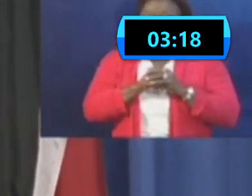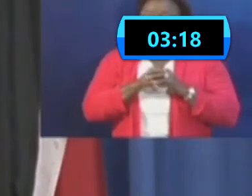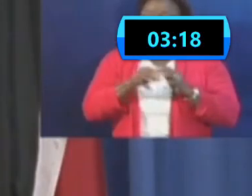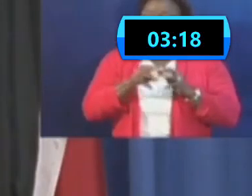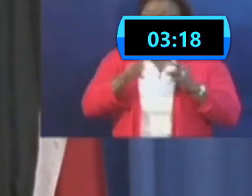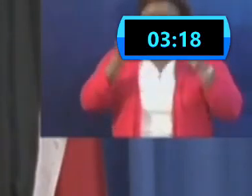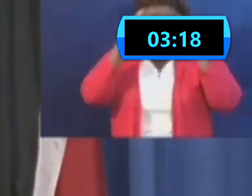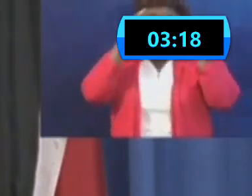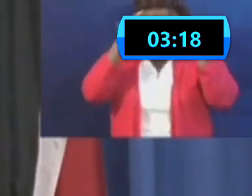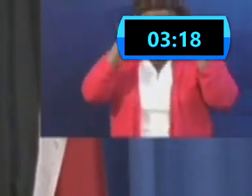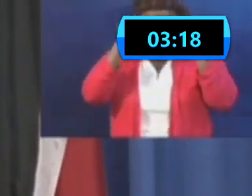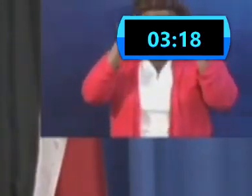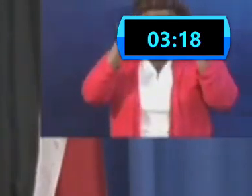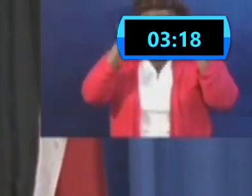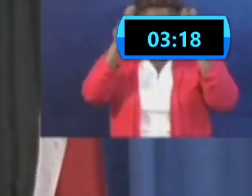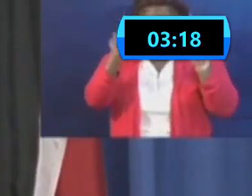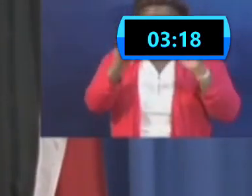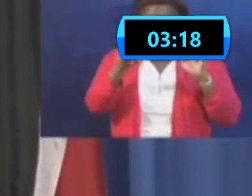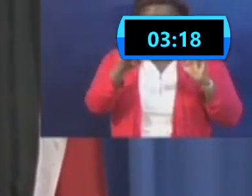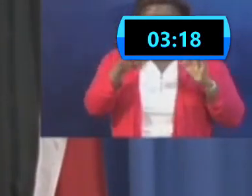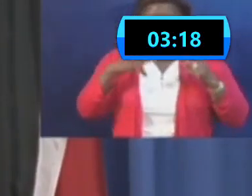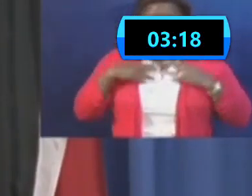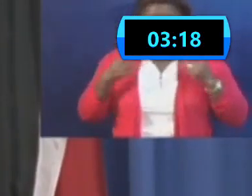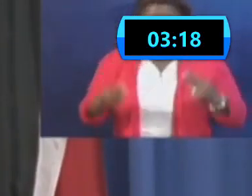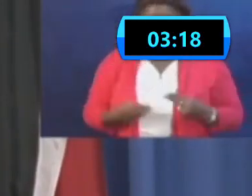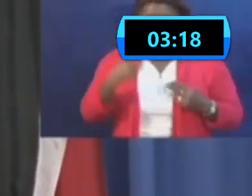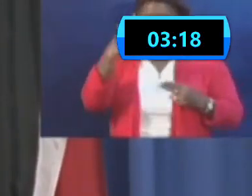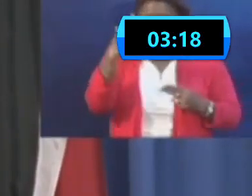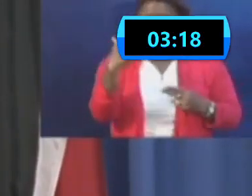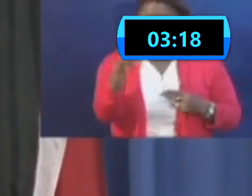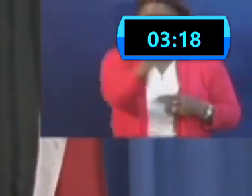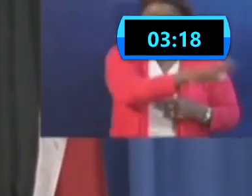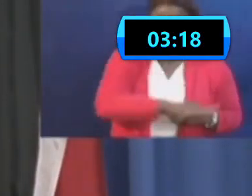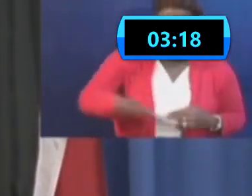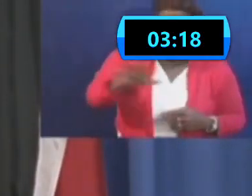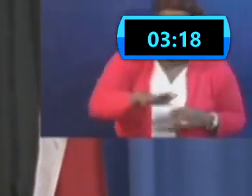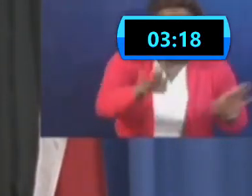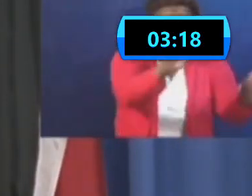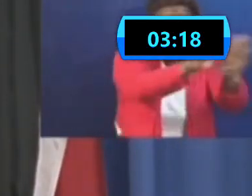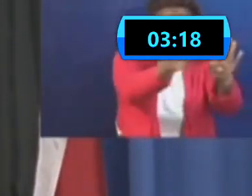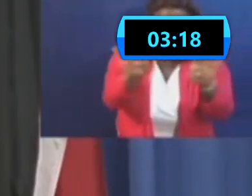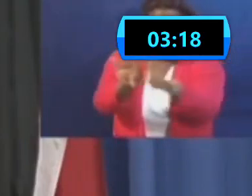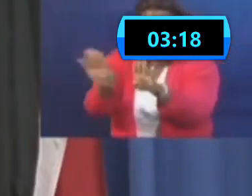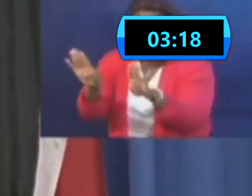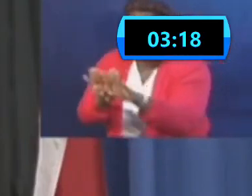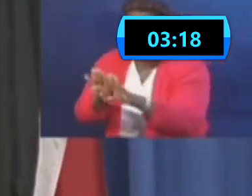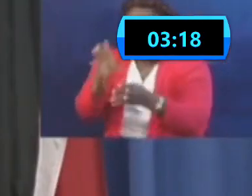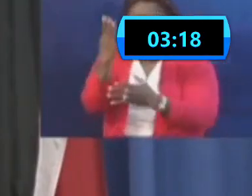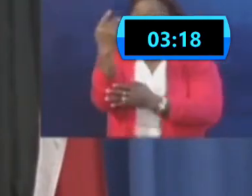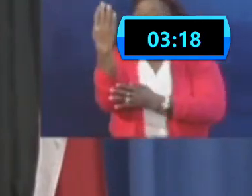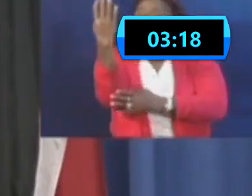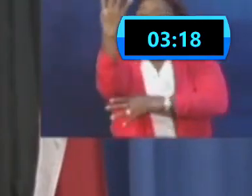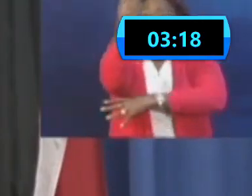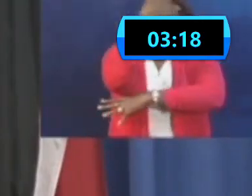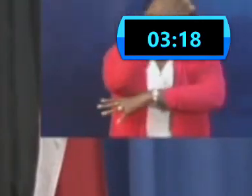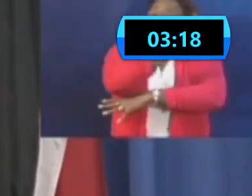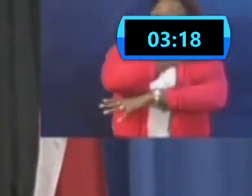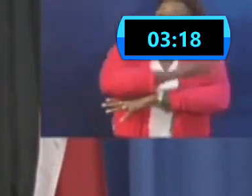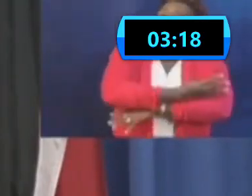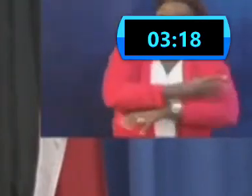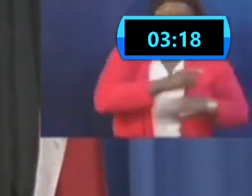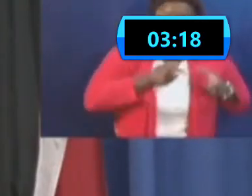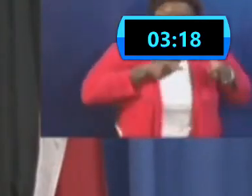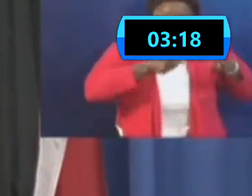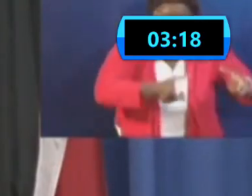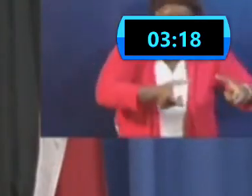Ministry of Health, we would have had three divisions go down over the last couple of weeks with entire units having to stay home for 14-day quarantine. So we expect that those